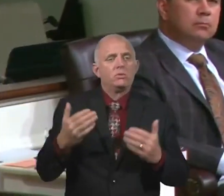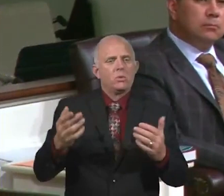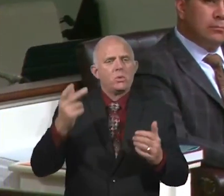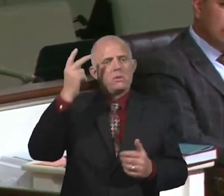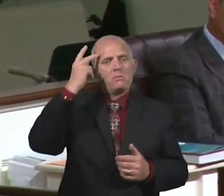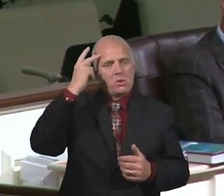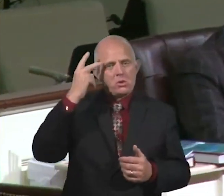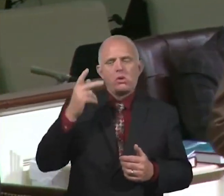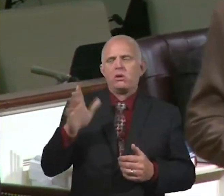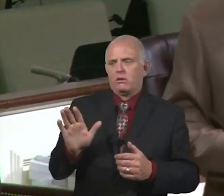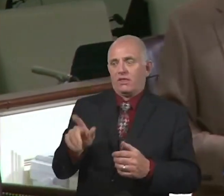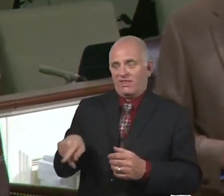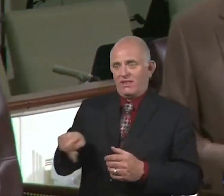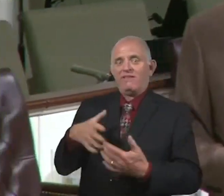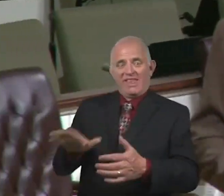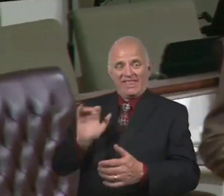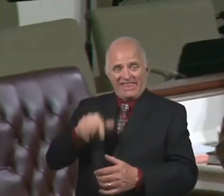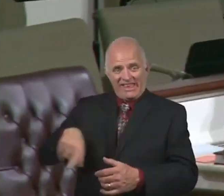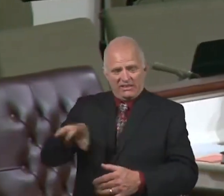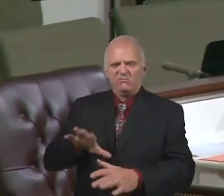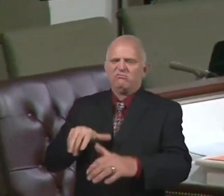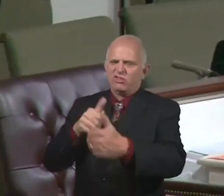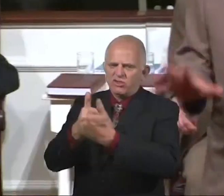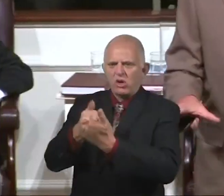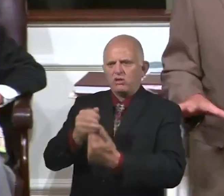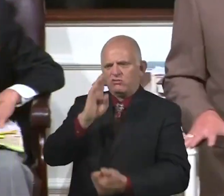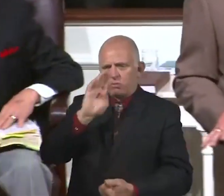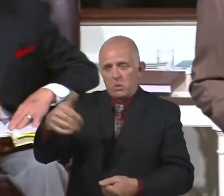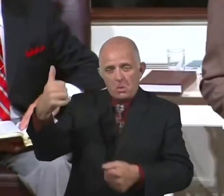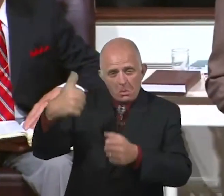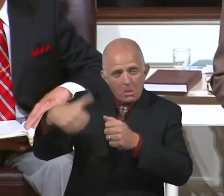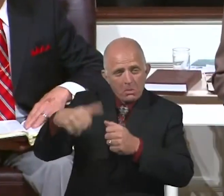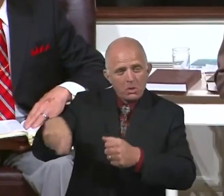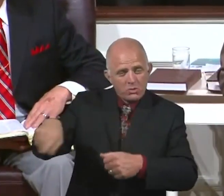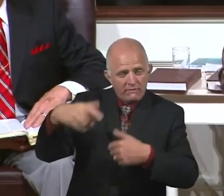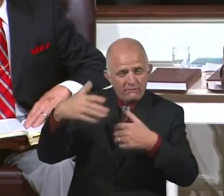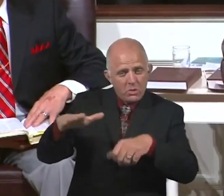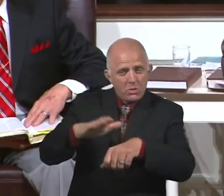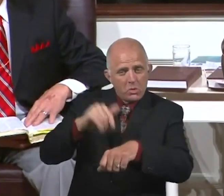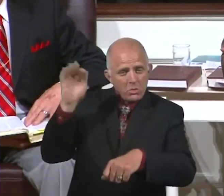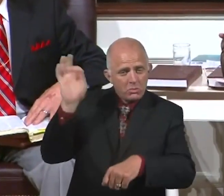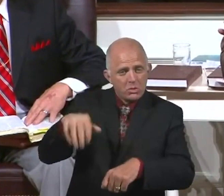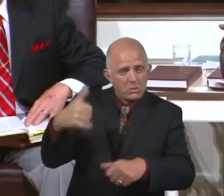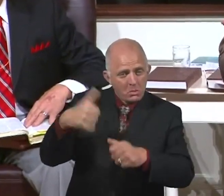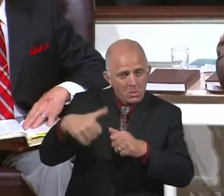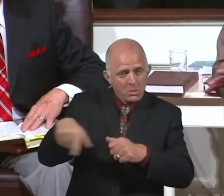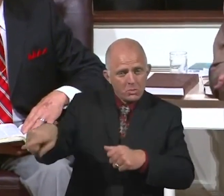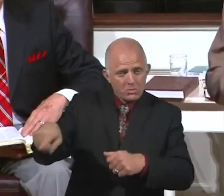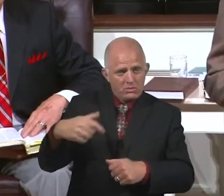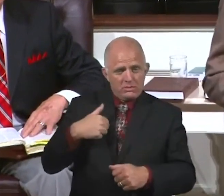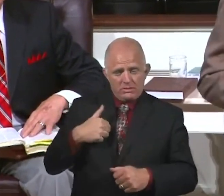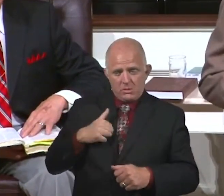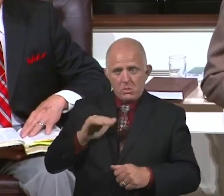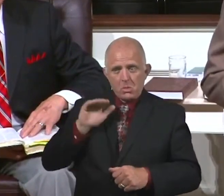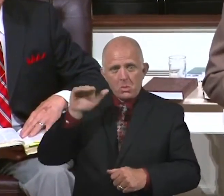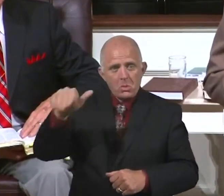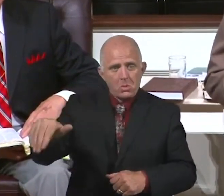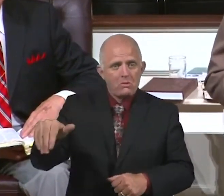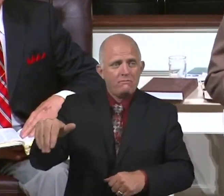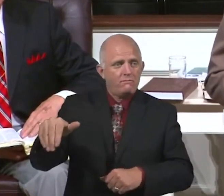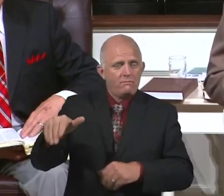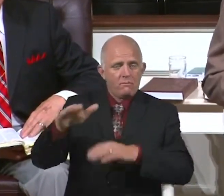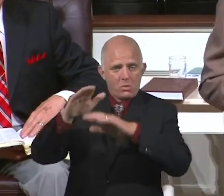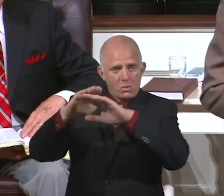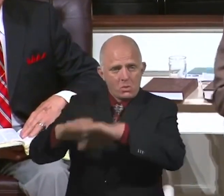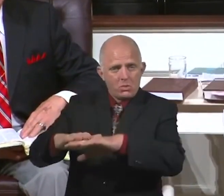your ordination. Remember when you were called to preach. You remember the laying on of my hands. He says, neglect not the gift that you got